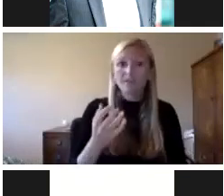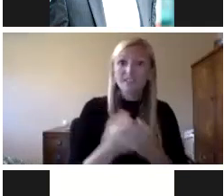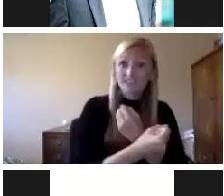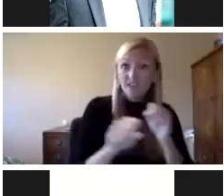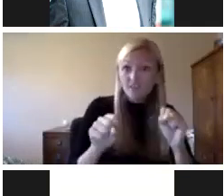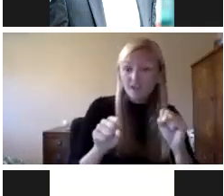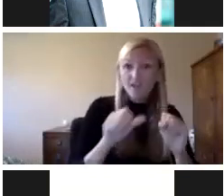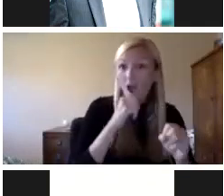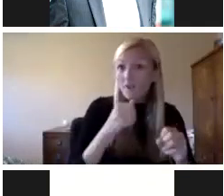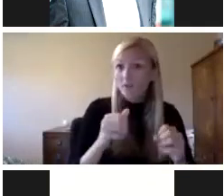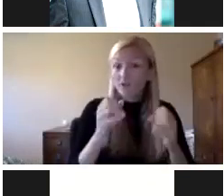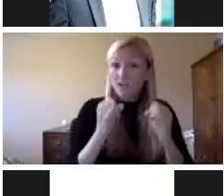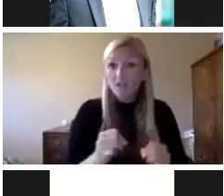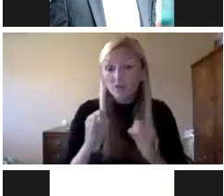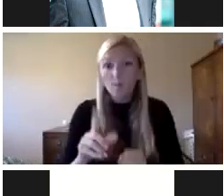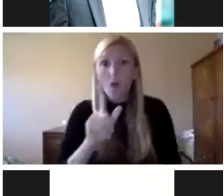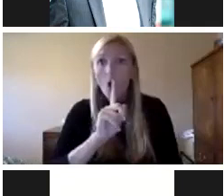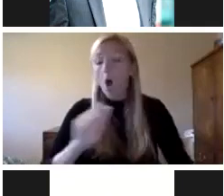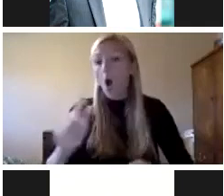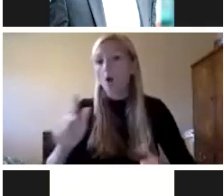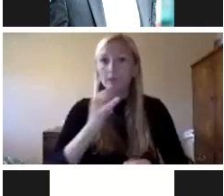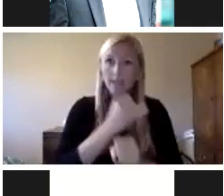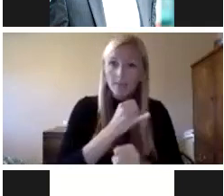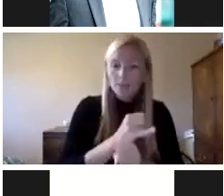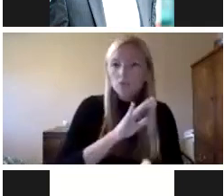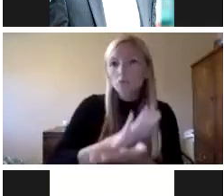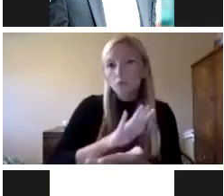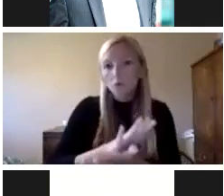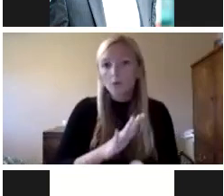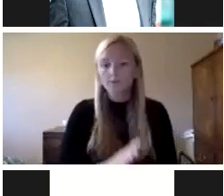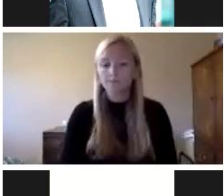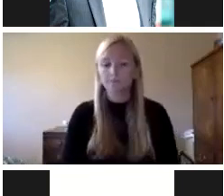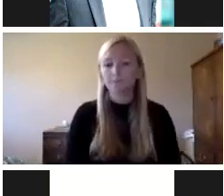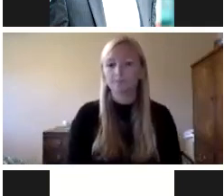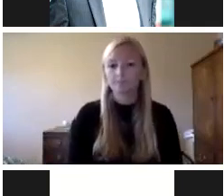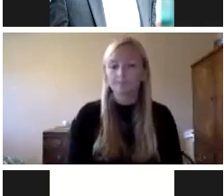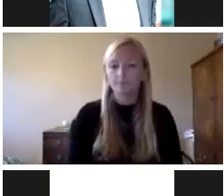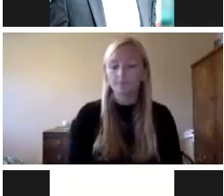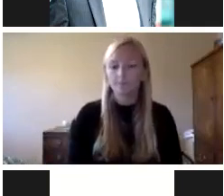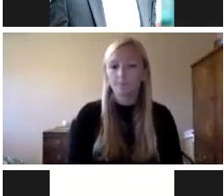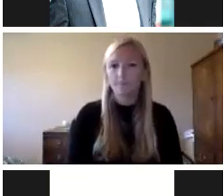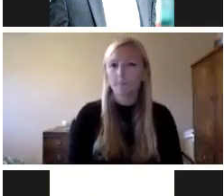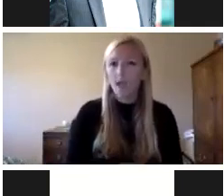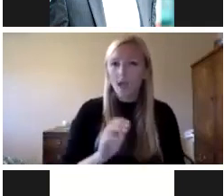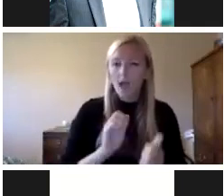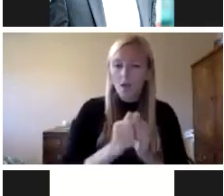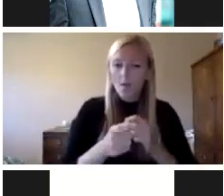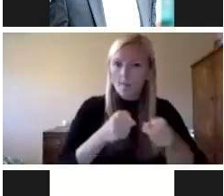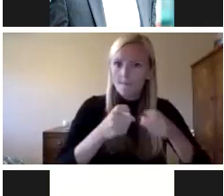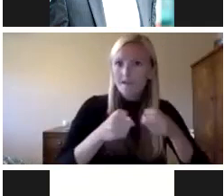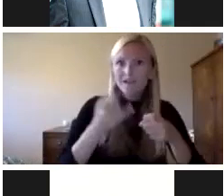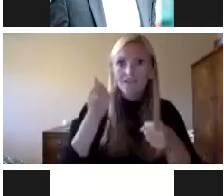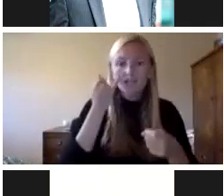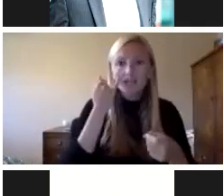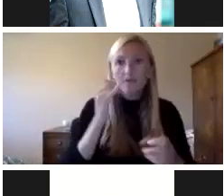individuals, but for facilities and for campuses? What about utilities management? How will those utilities be managed if nobody can be on